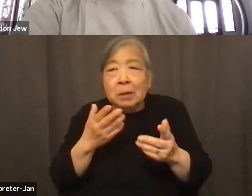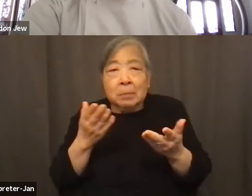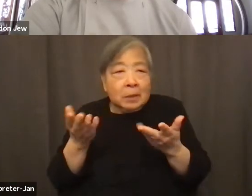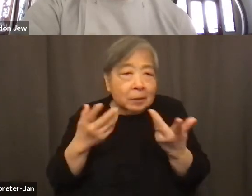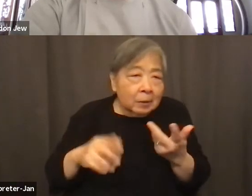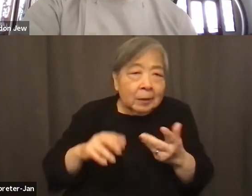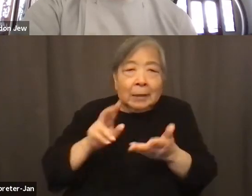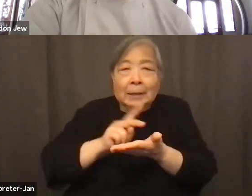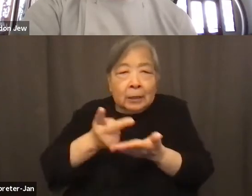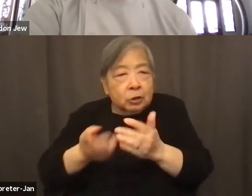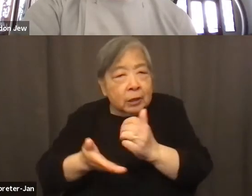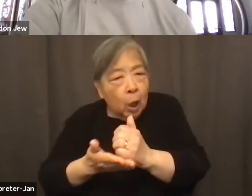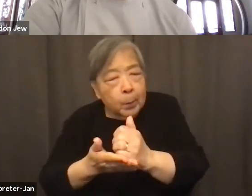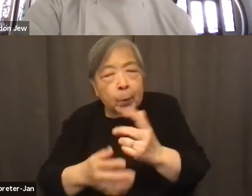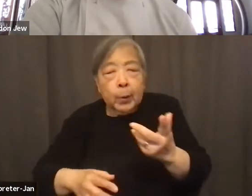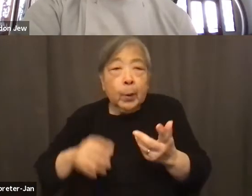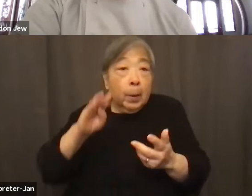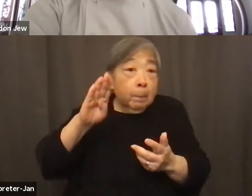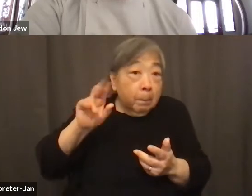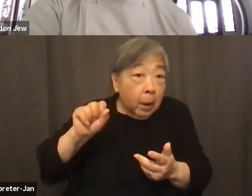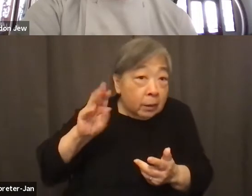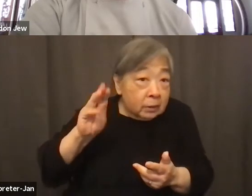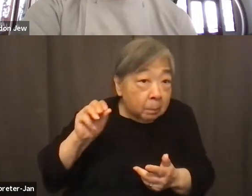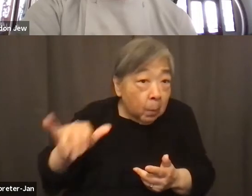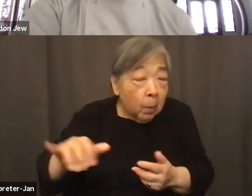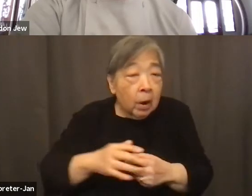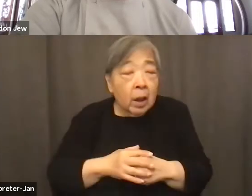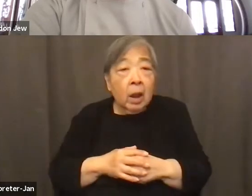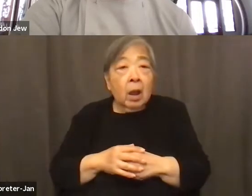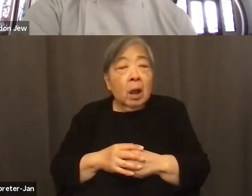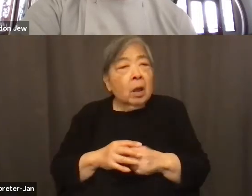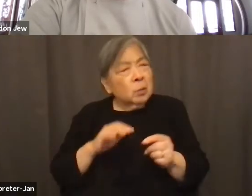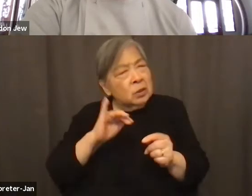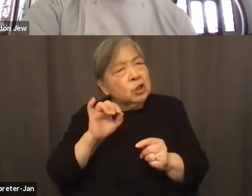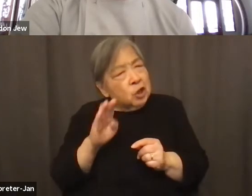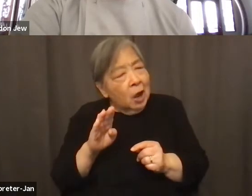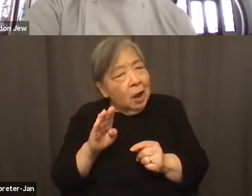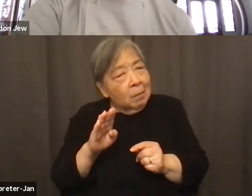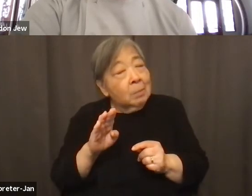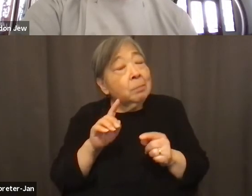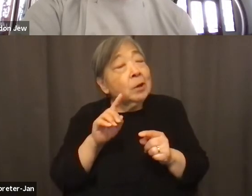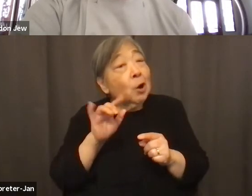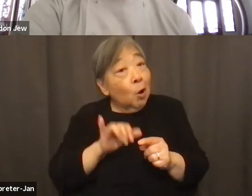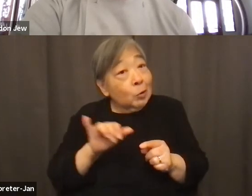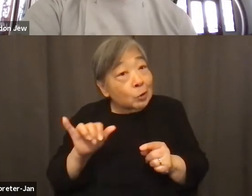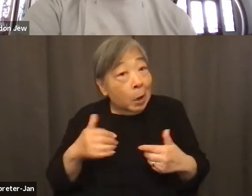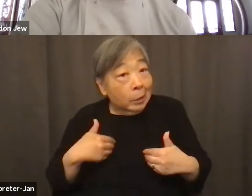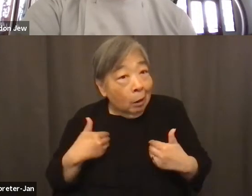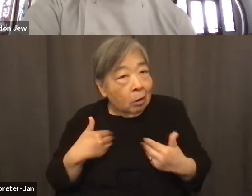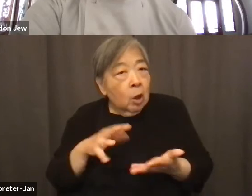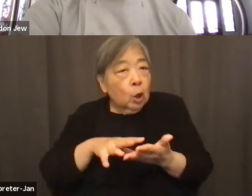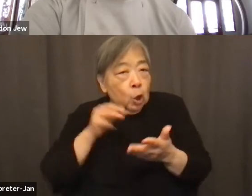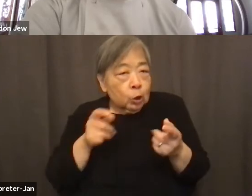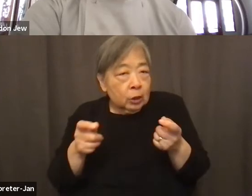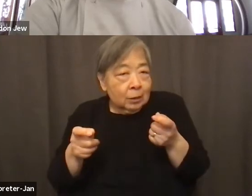d', kitchen helper. It was not just a job. It was discipline training is a